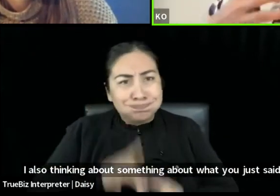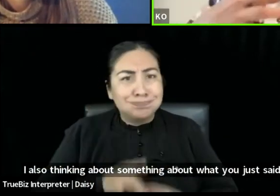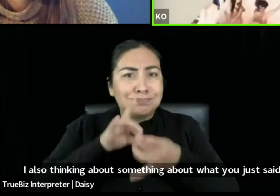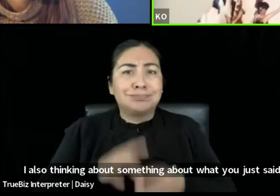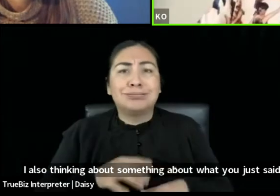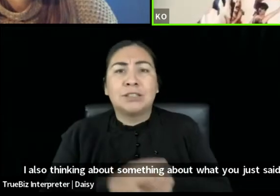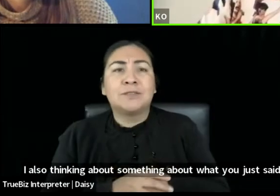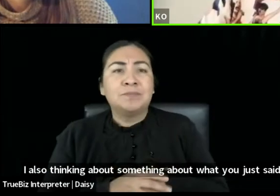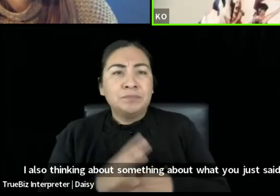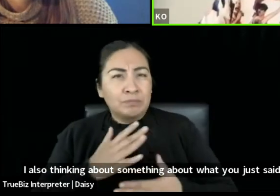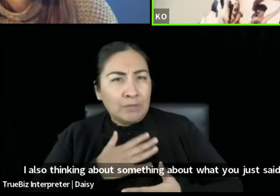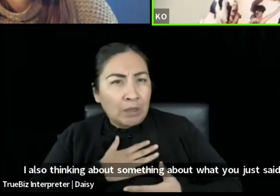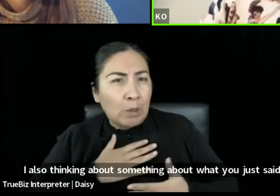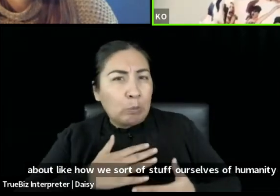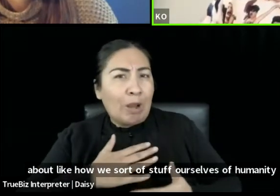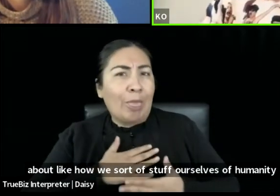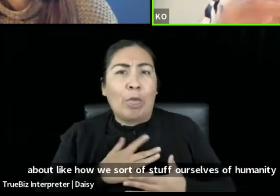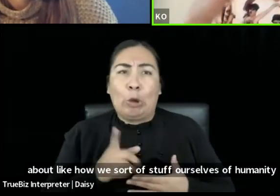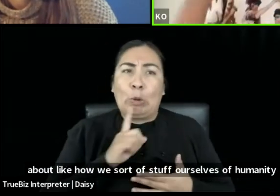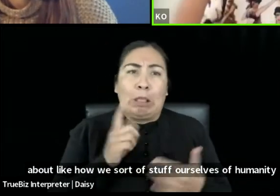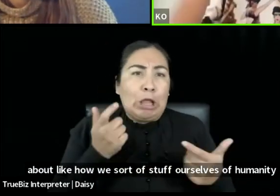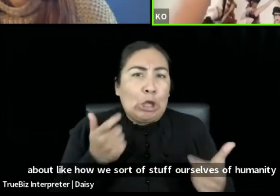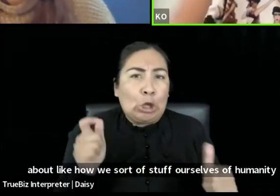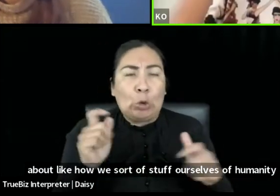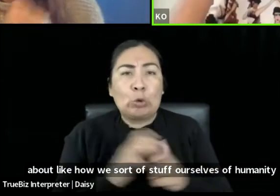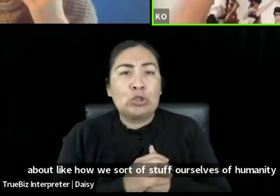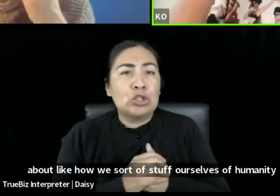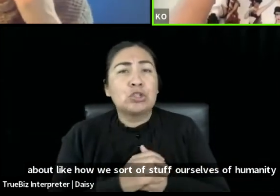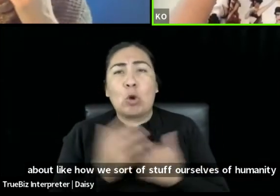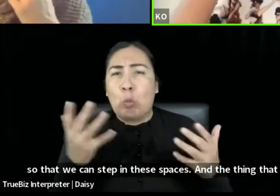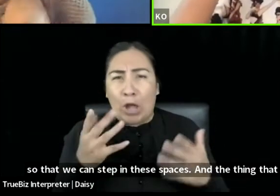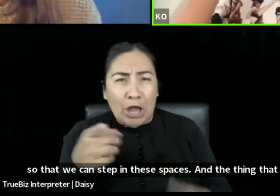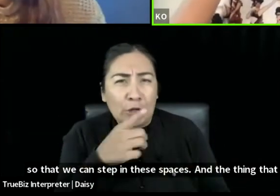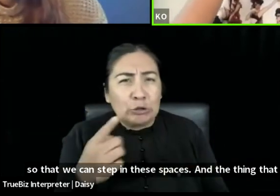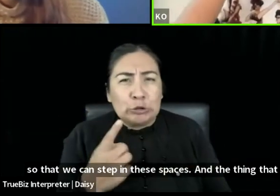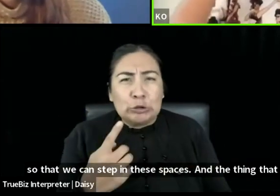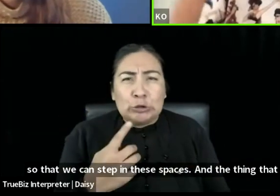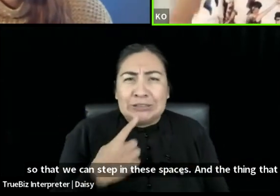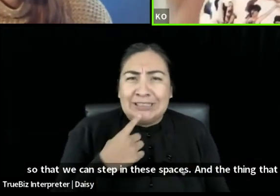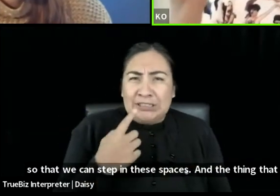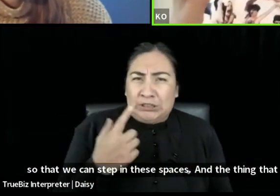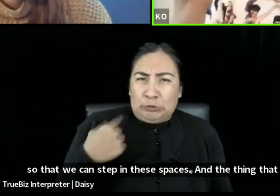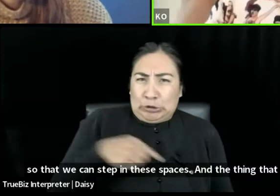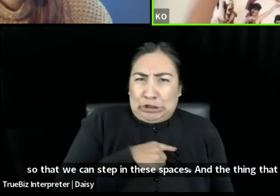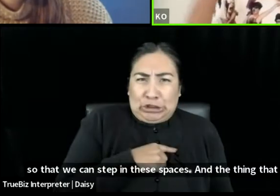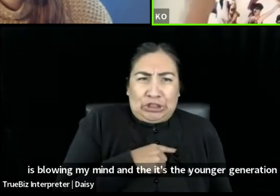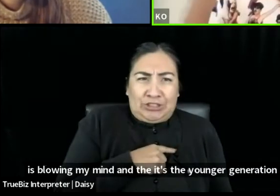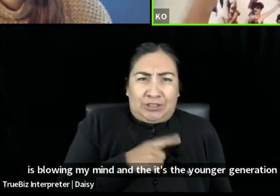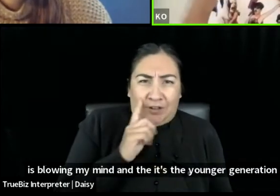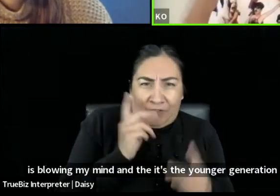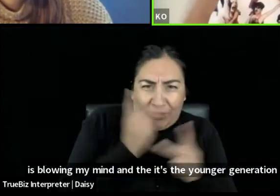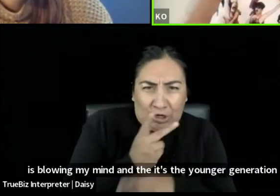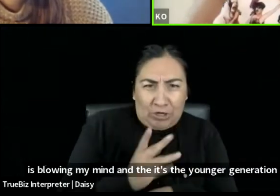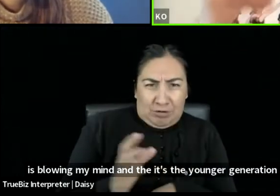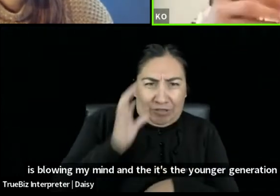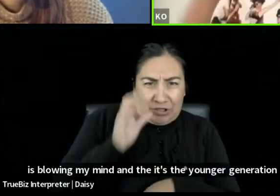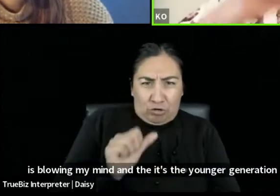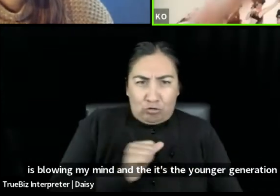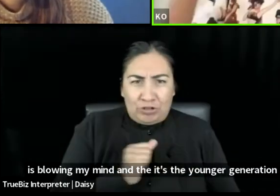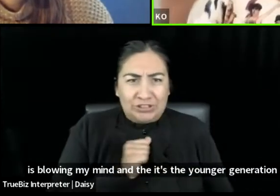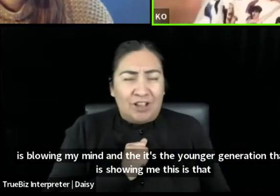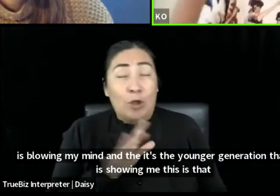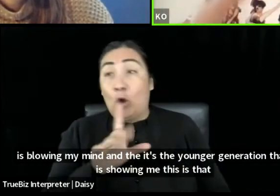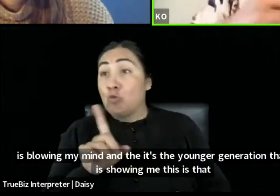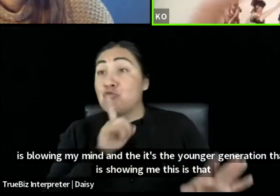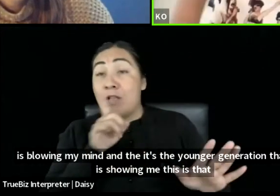the humanity so that we can step into these spaces. And the thing that is blowing my mind and the, it's the younger generation that is showing me this is that the